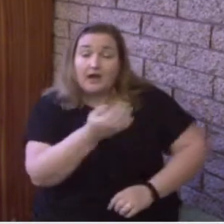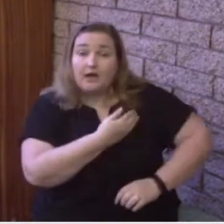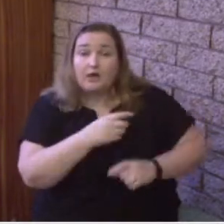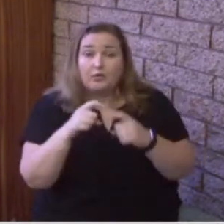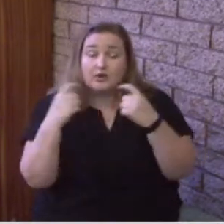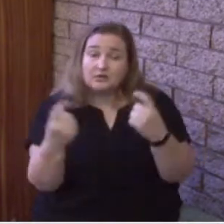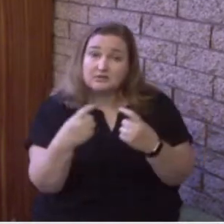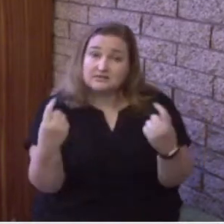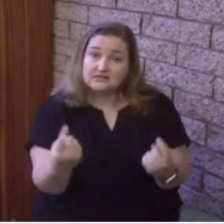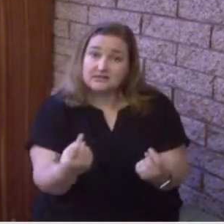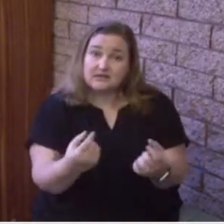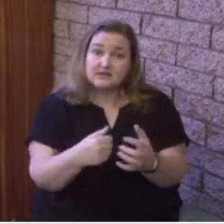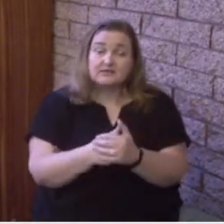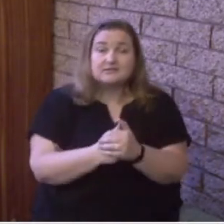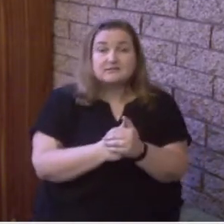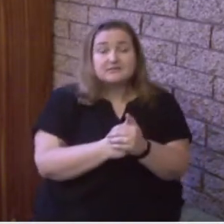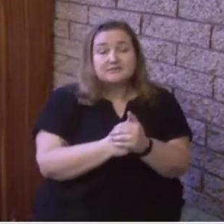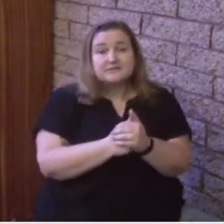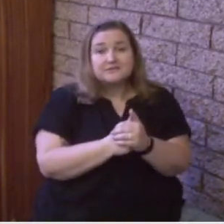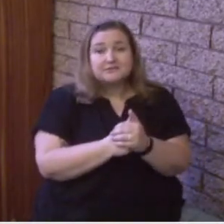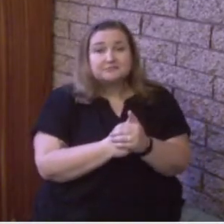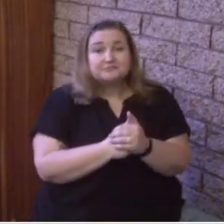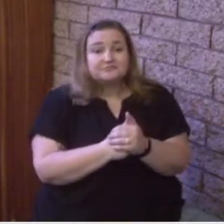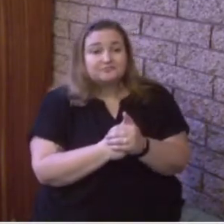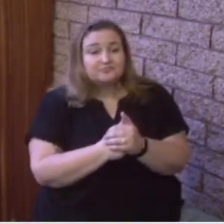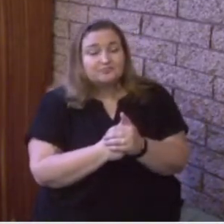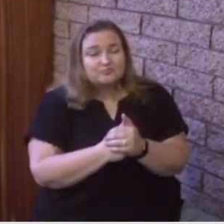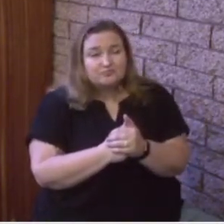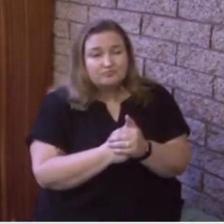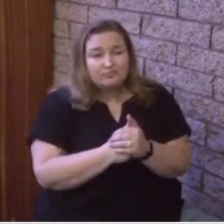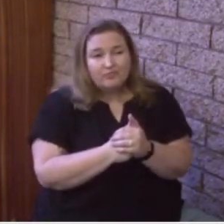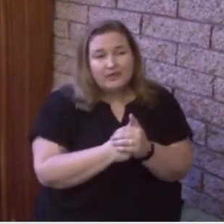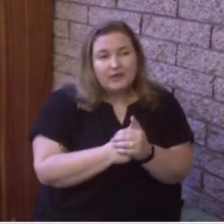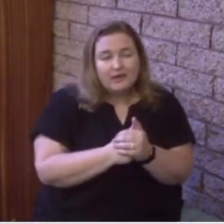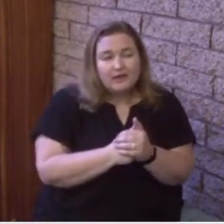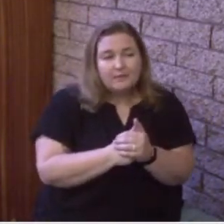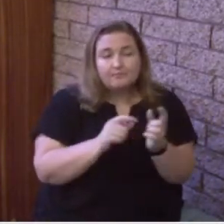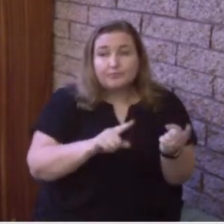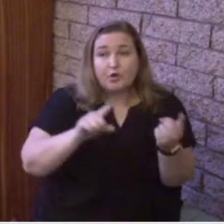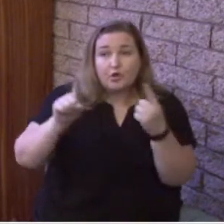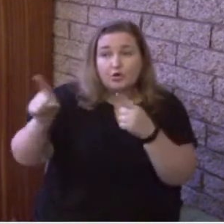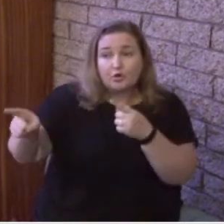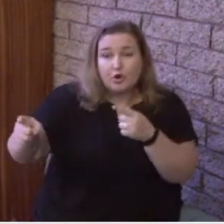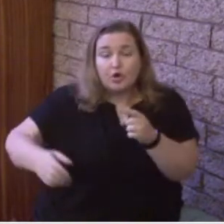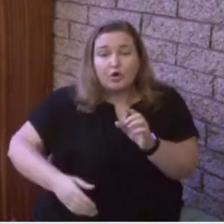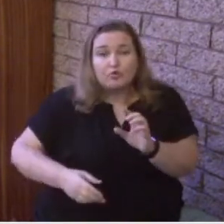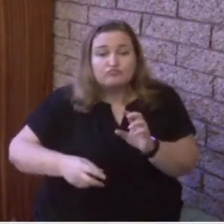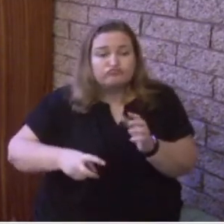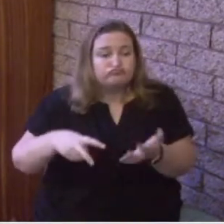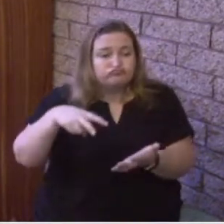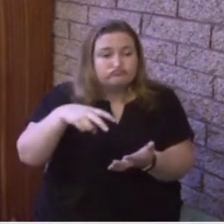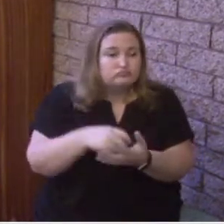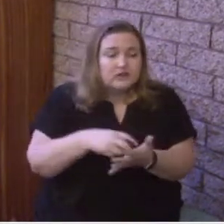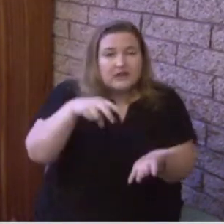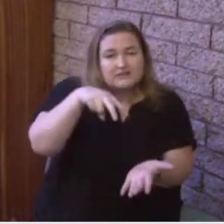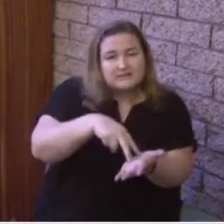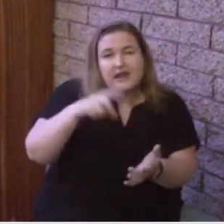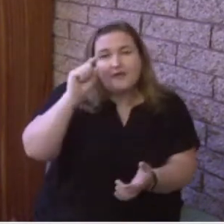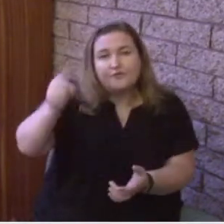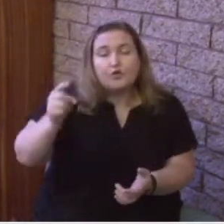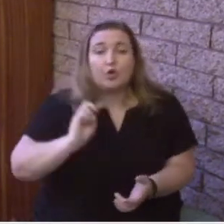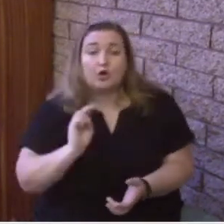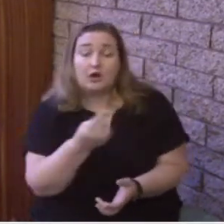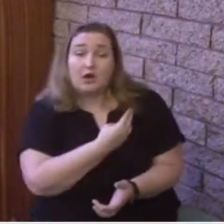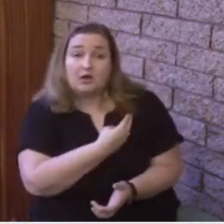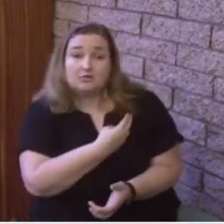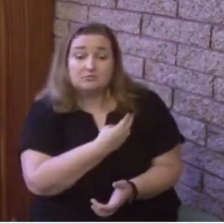and intercede on our behalf, so that we, friends, may have security and hope of eternal life in the kingdom of